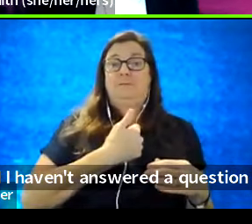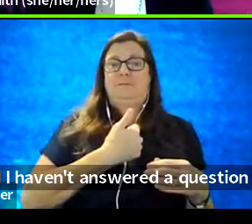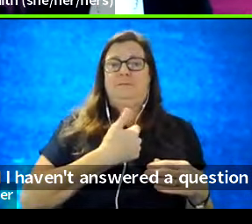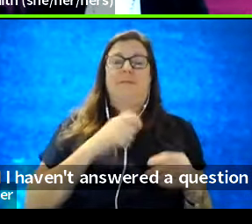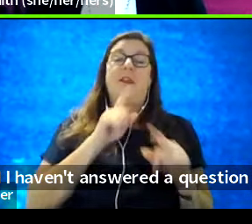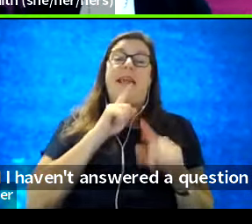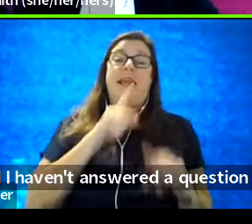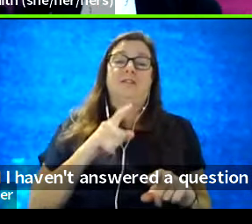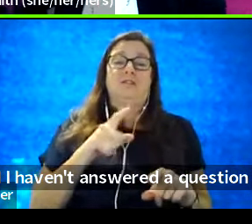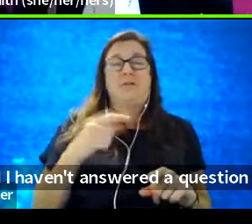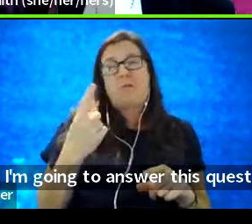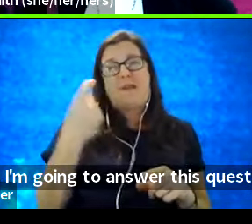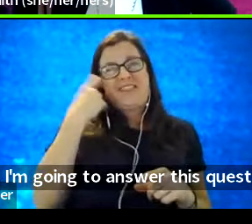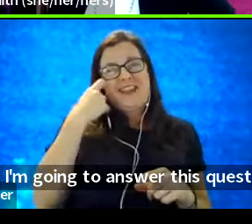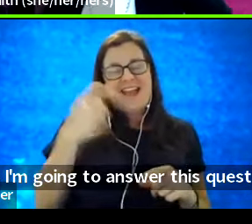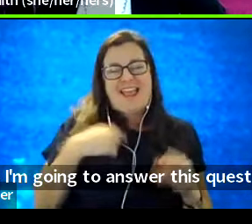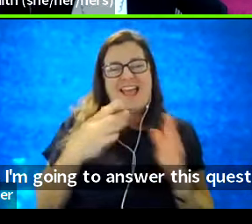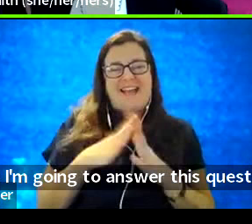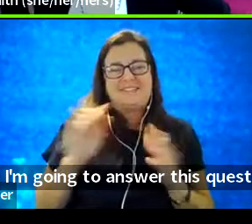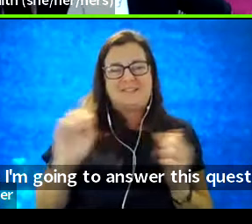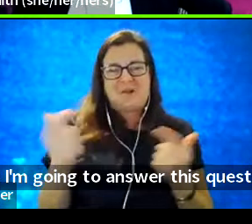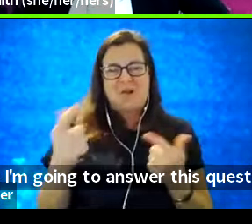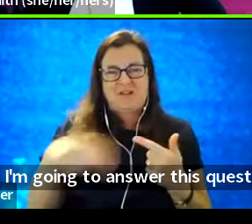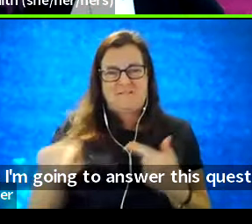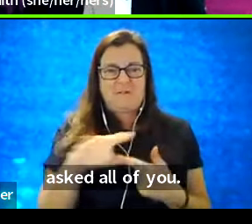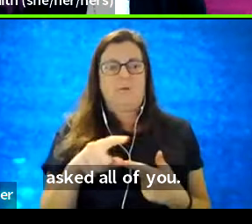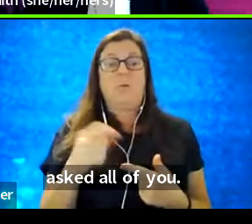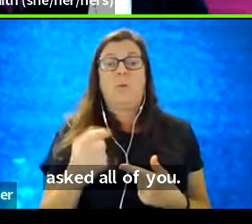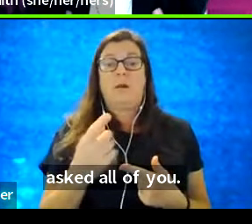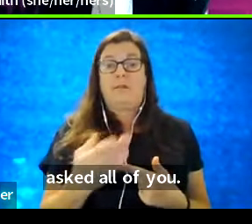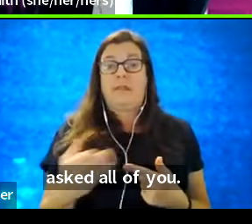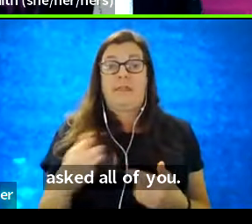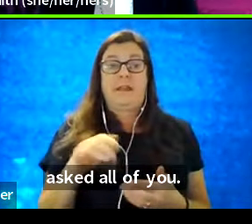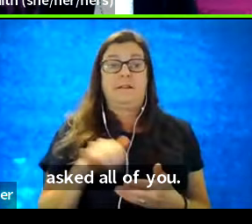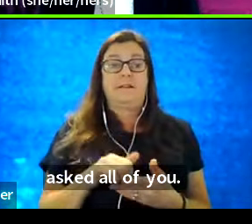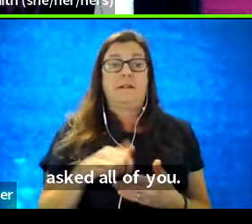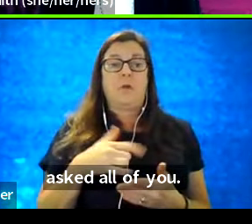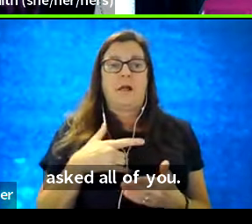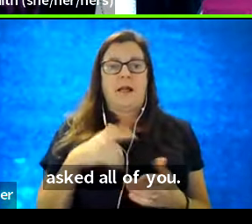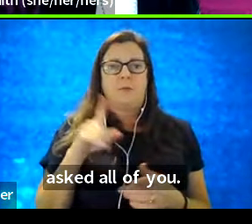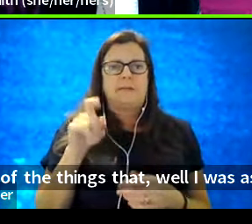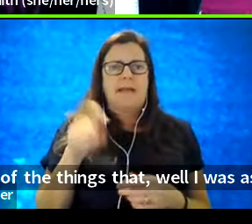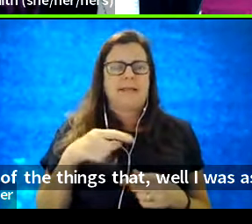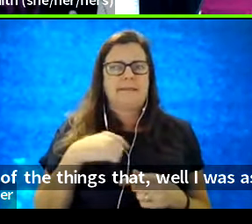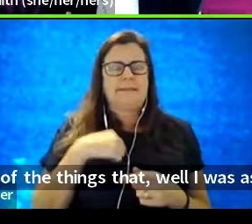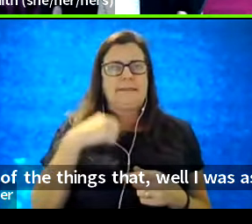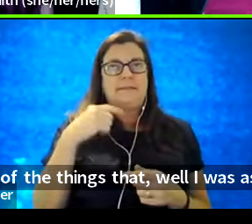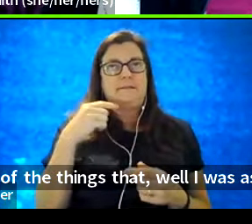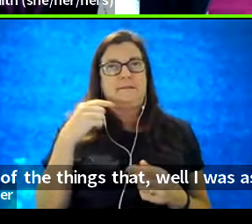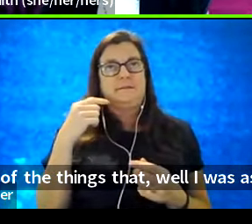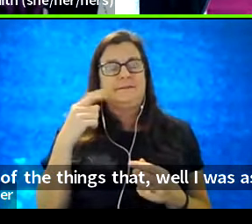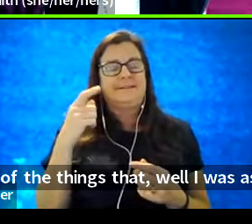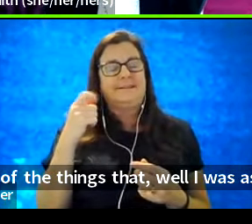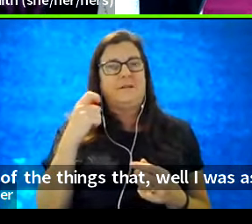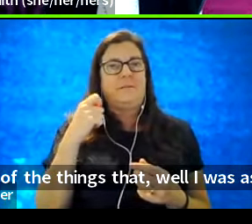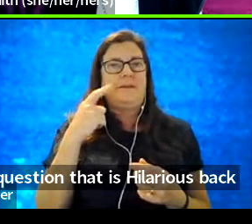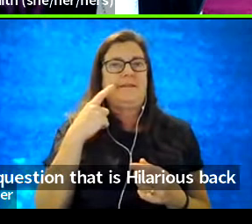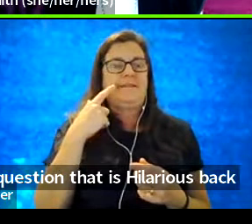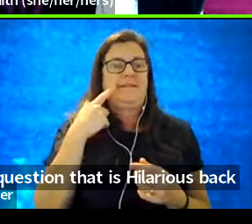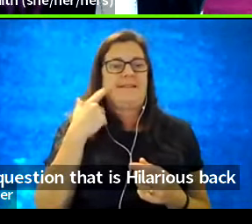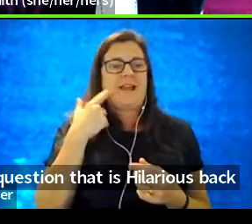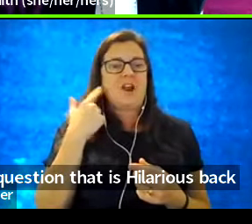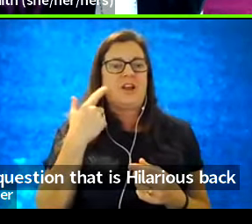answer this question that I asked all of you. And so, I mean, one of the things that, well, I was asking this question that is hilarious back